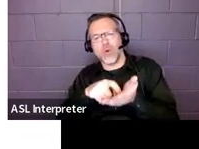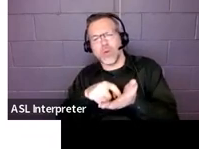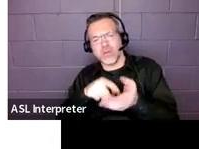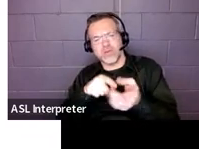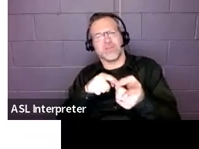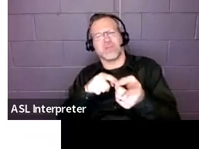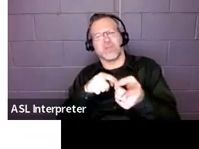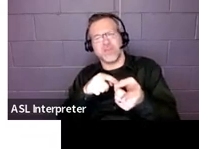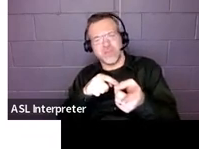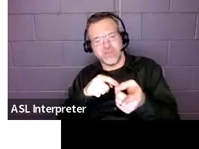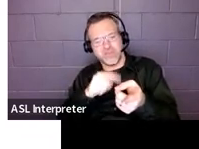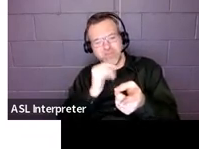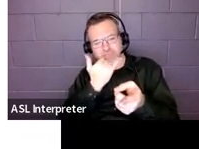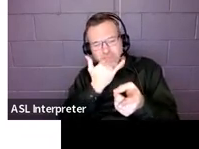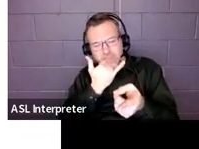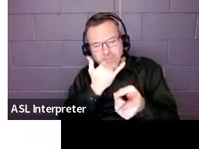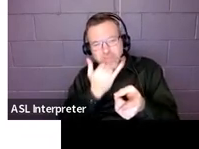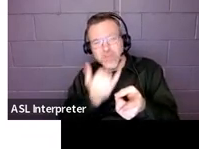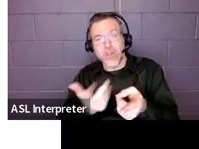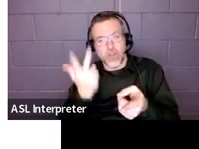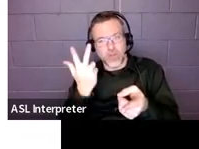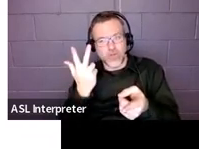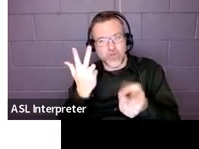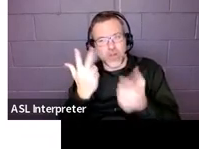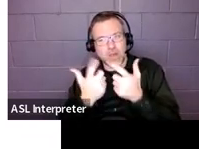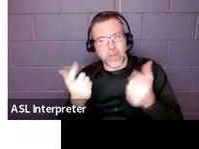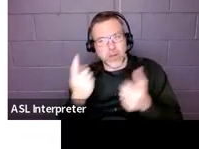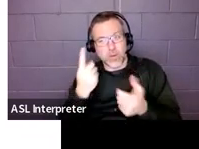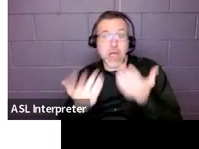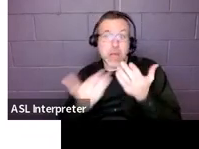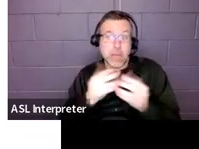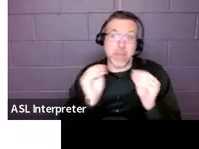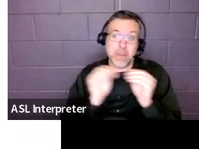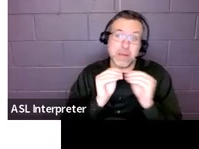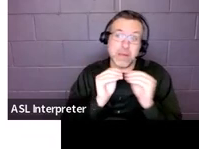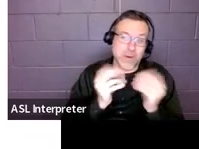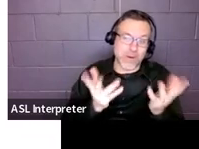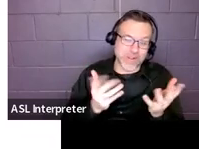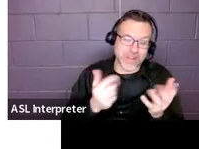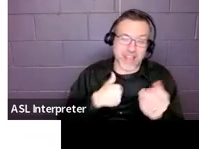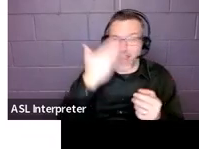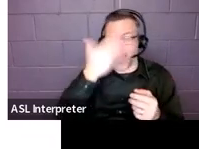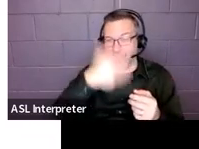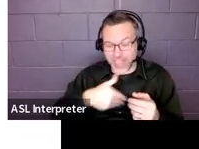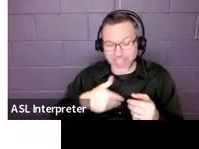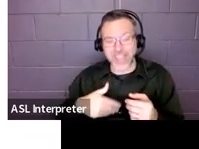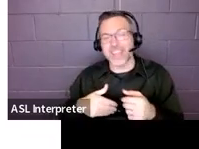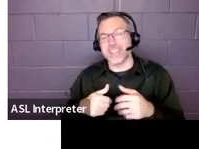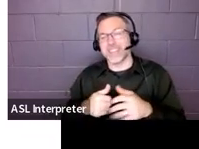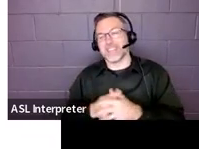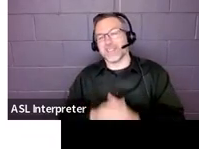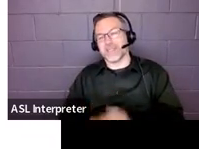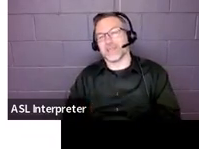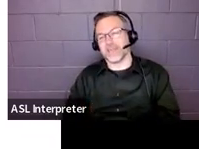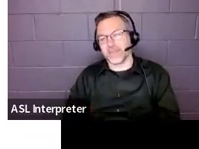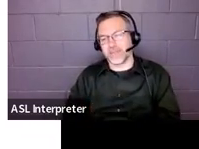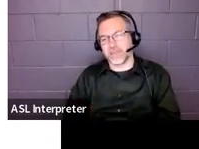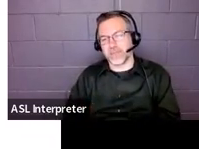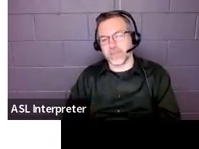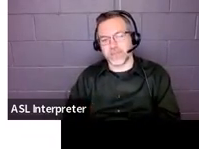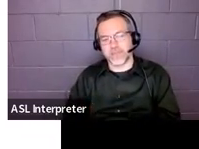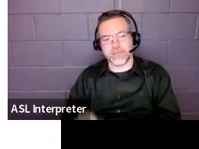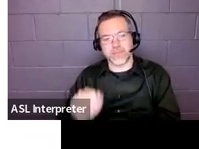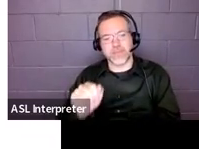There are three big ones. There might be more that I actually did unintentionally too. Oh, Renee.